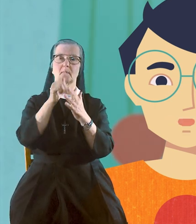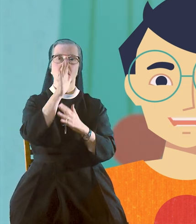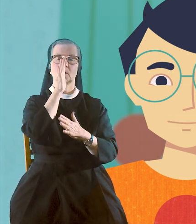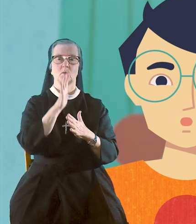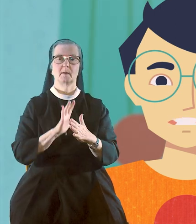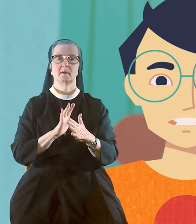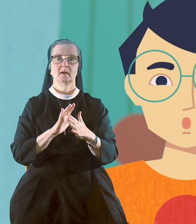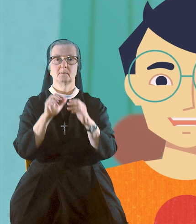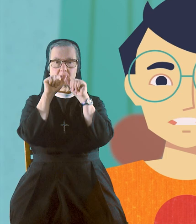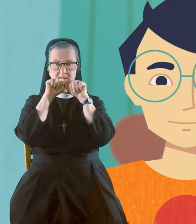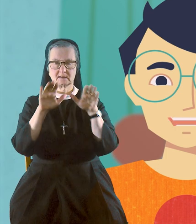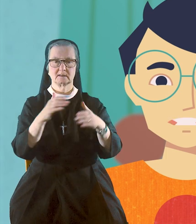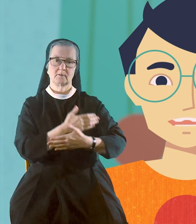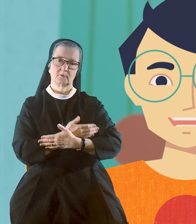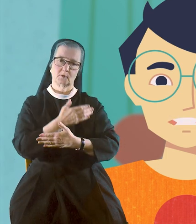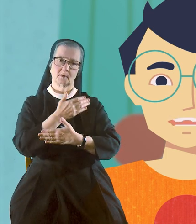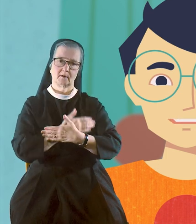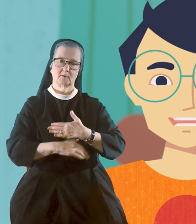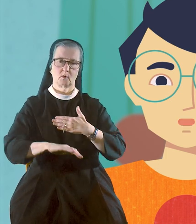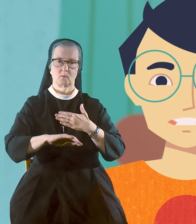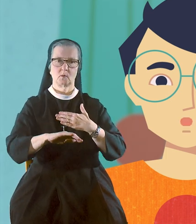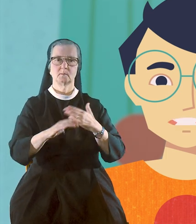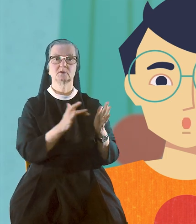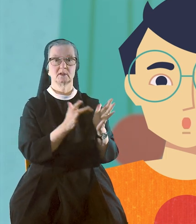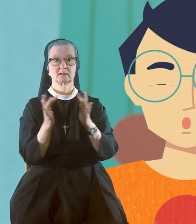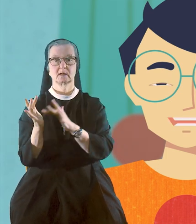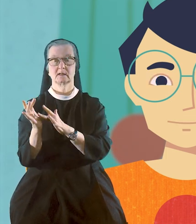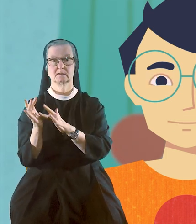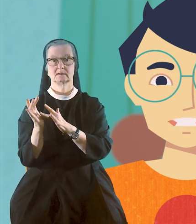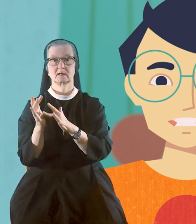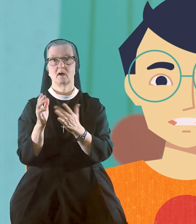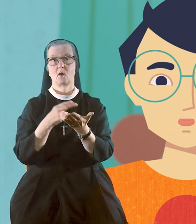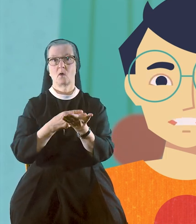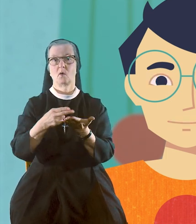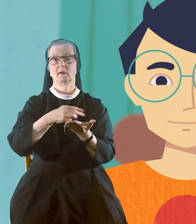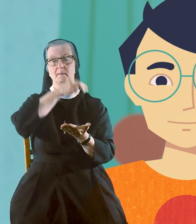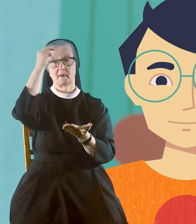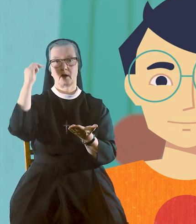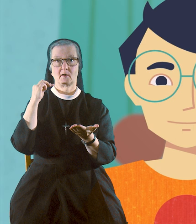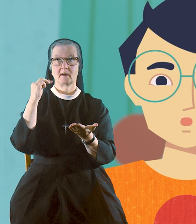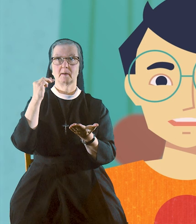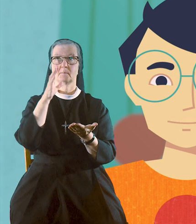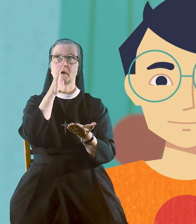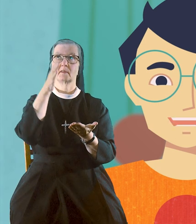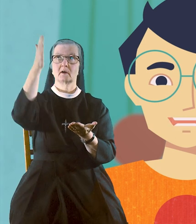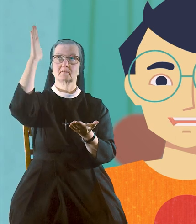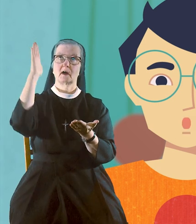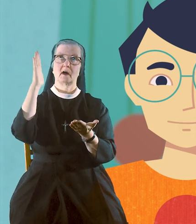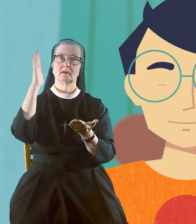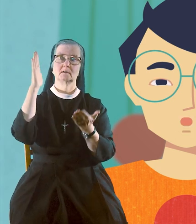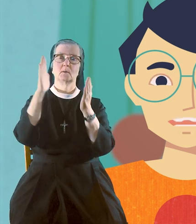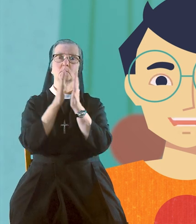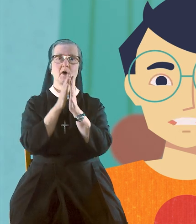are you among women, and blessed is the fruit of your womb, Jesus. Holy Mary,